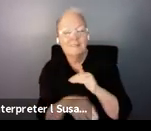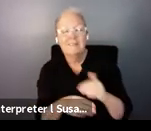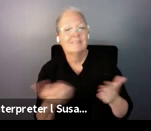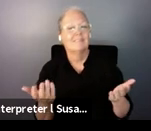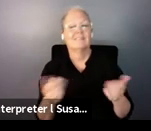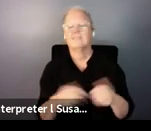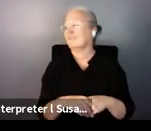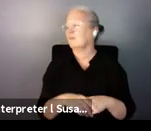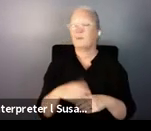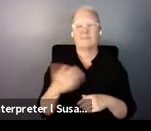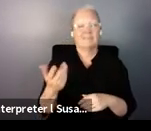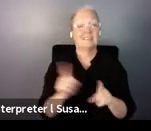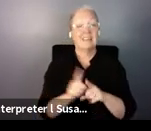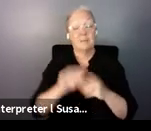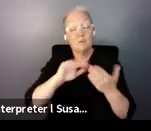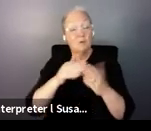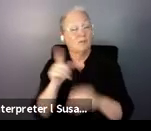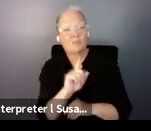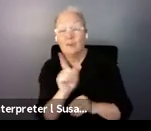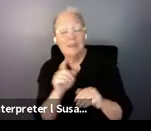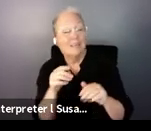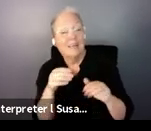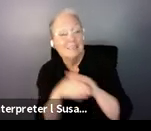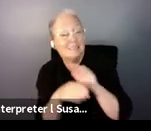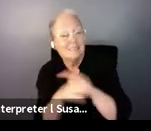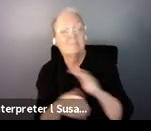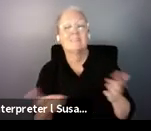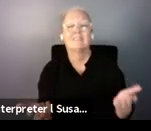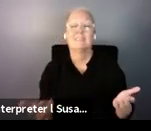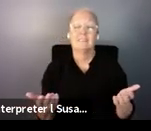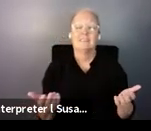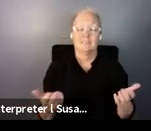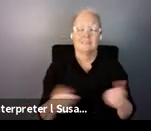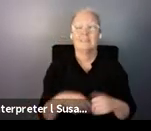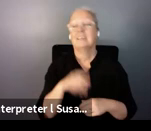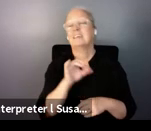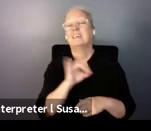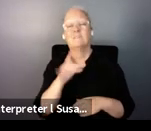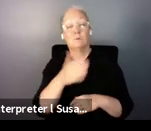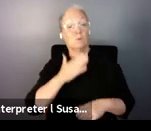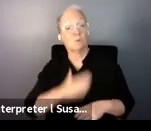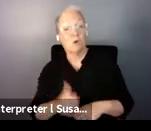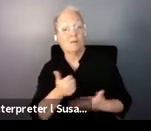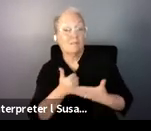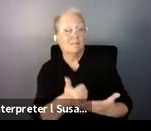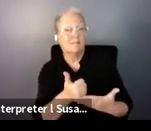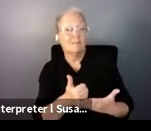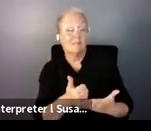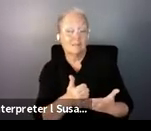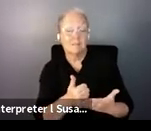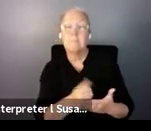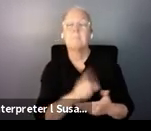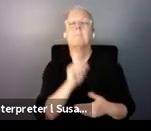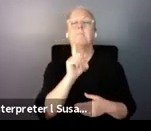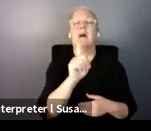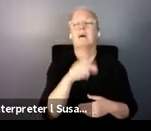provided by the community, but on an informal basis. Or if you want support, you can get it, but only in institution.